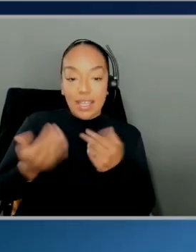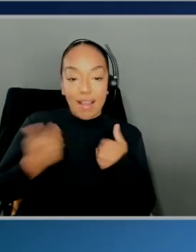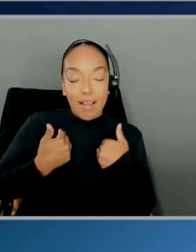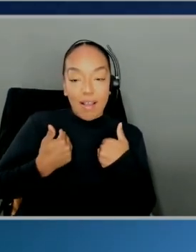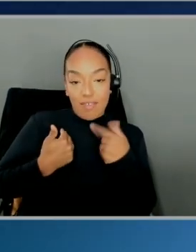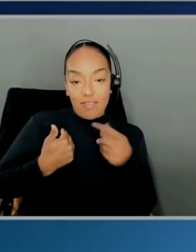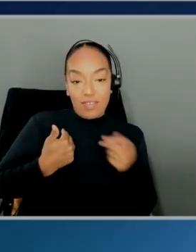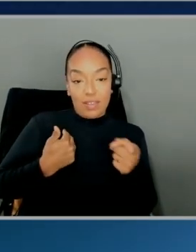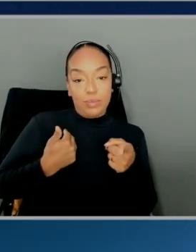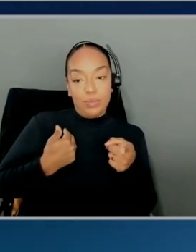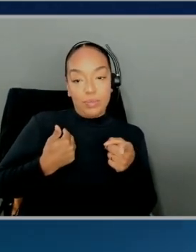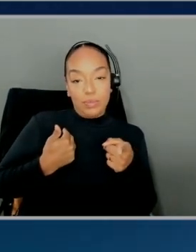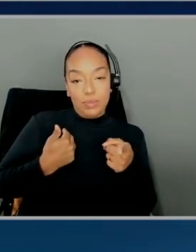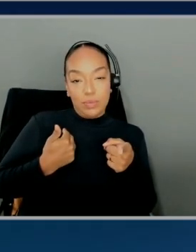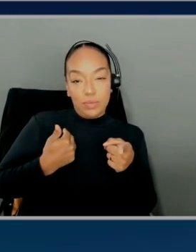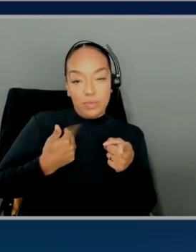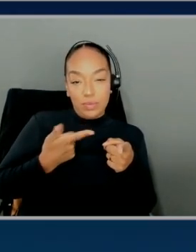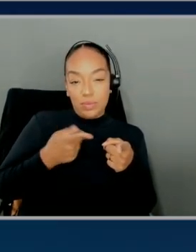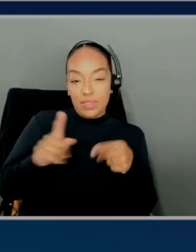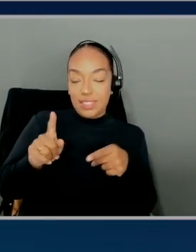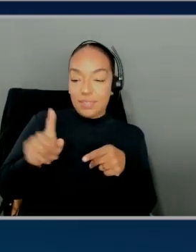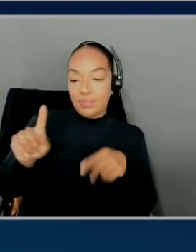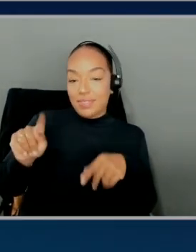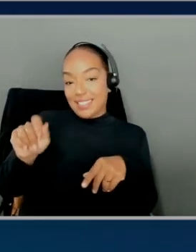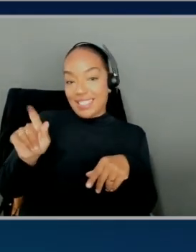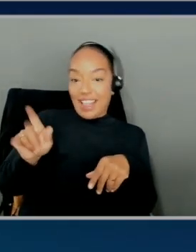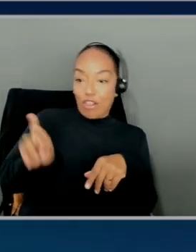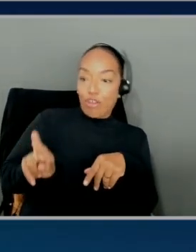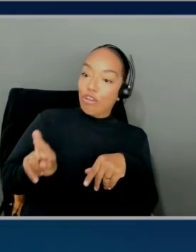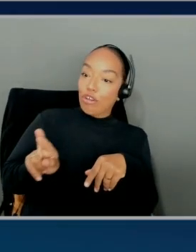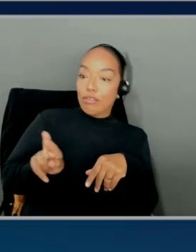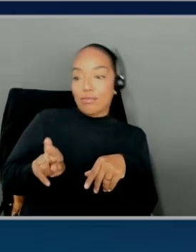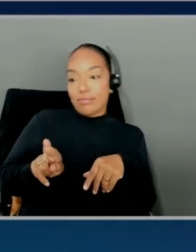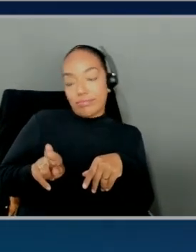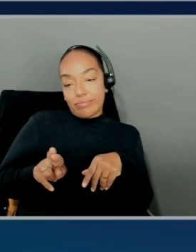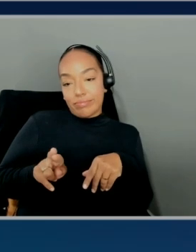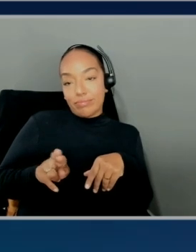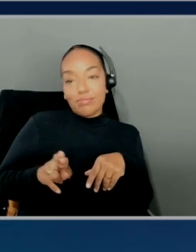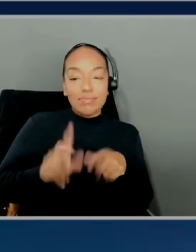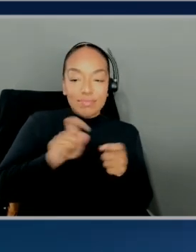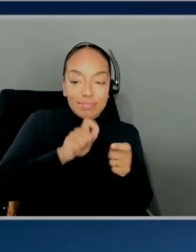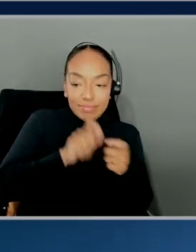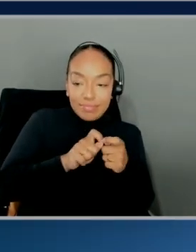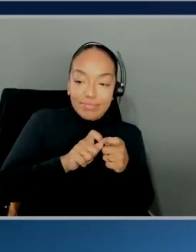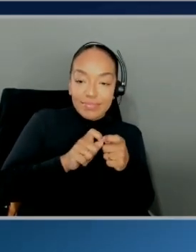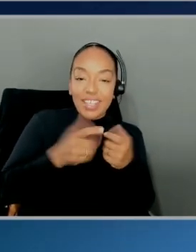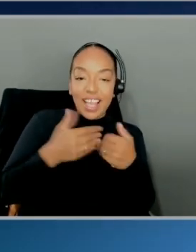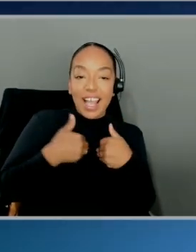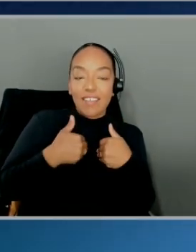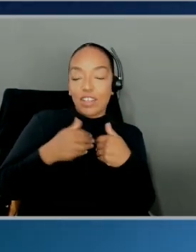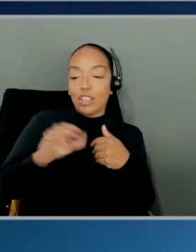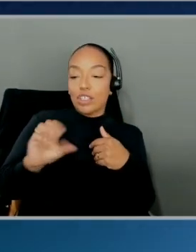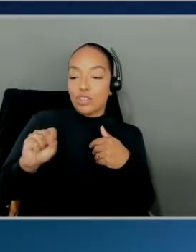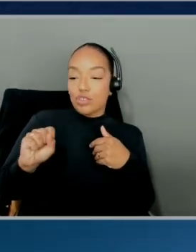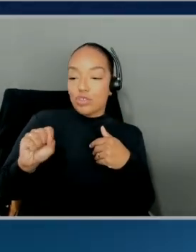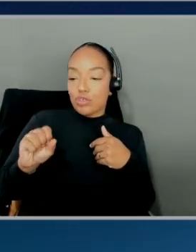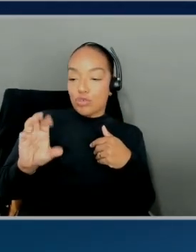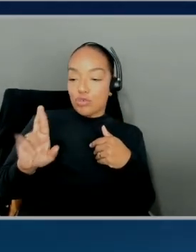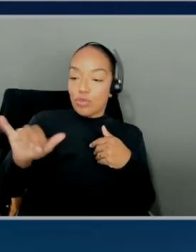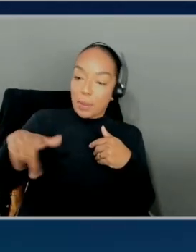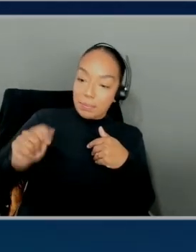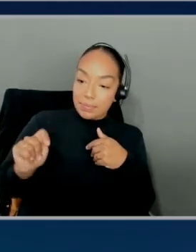tailored version? Yes. Where, yeah. There is like a scripted mode. Scripted mode. there is an open